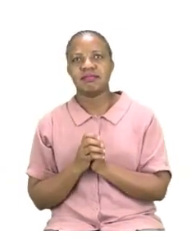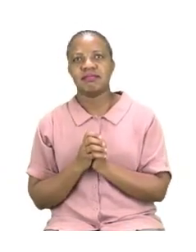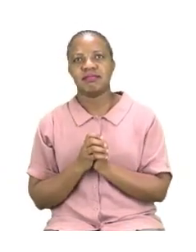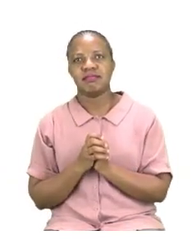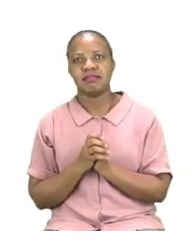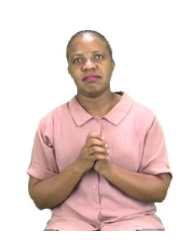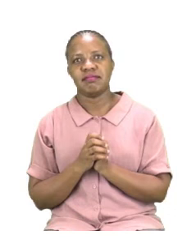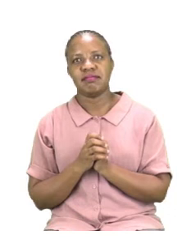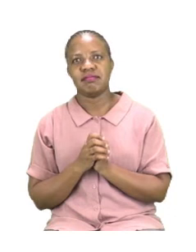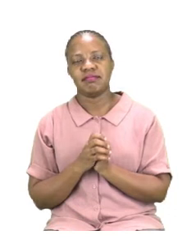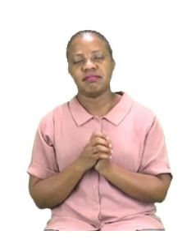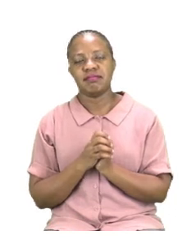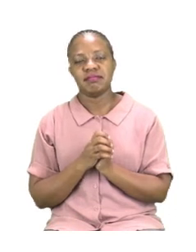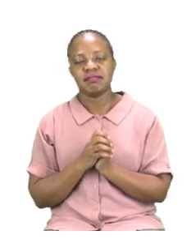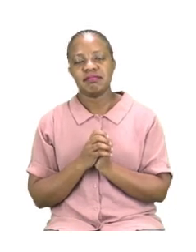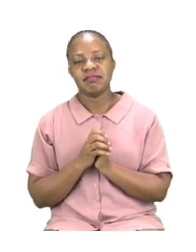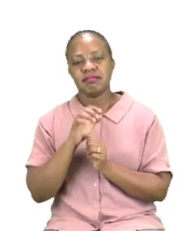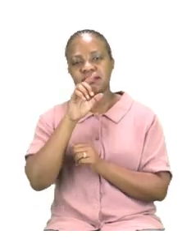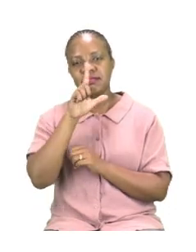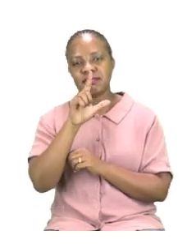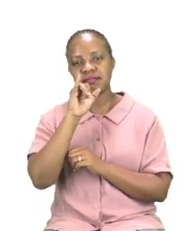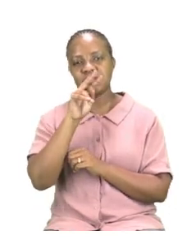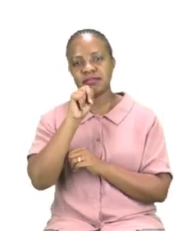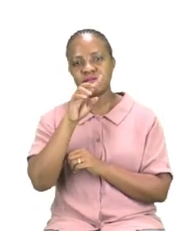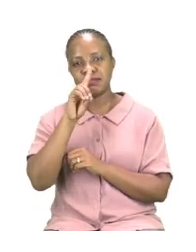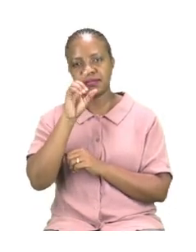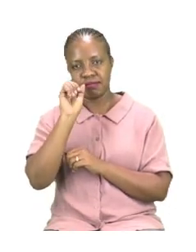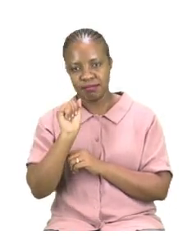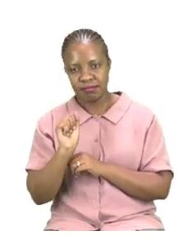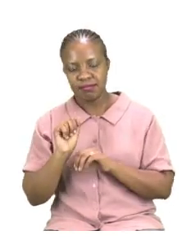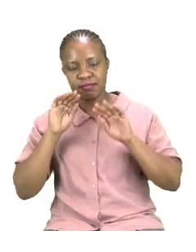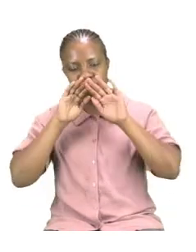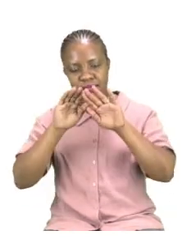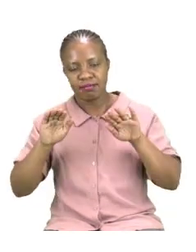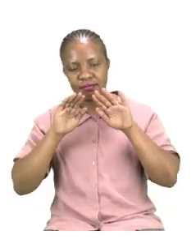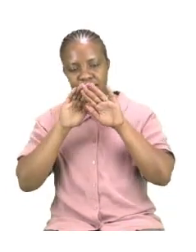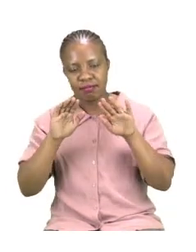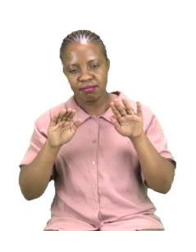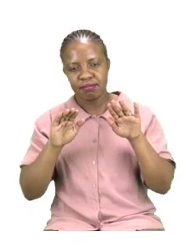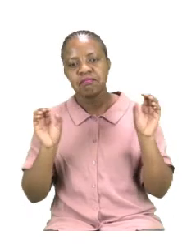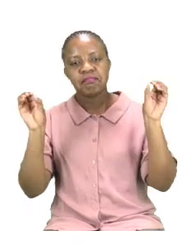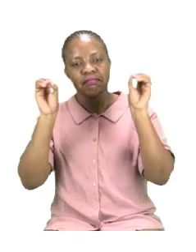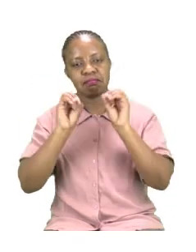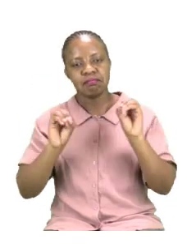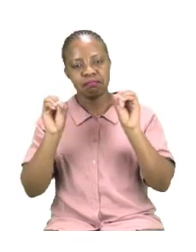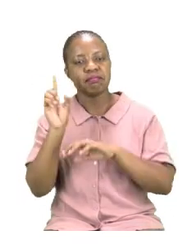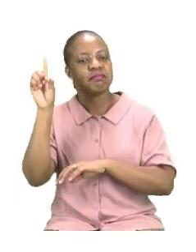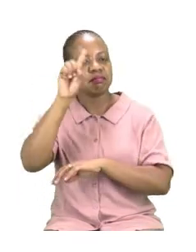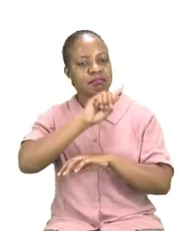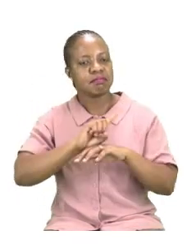days does Linda skip swimming? Now this one is very interesting